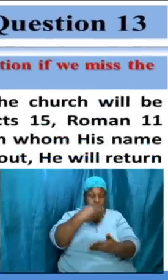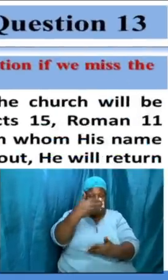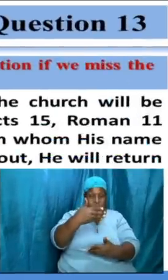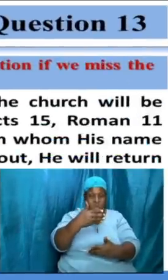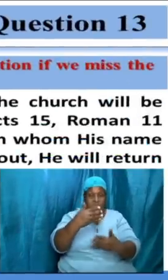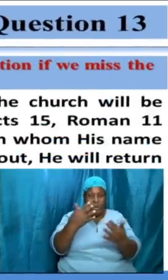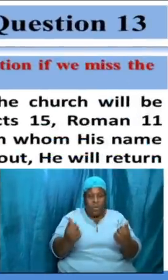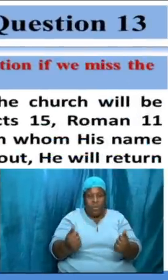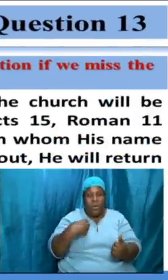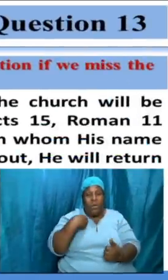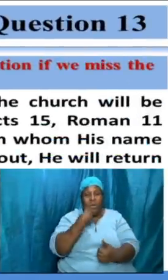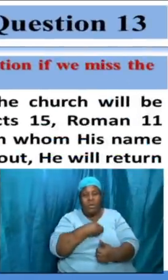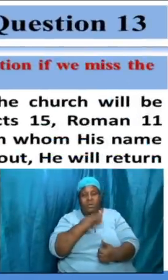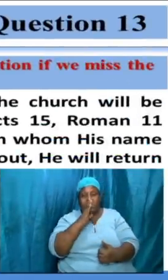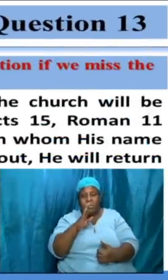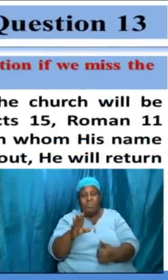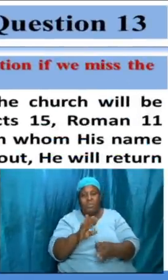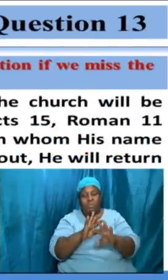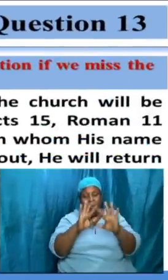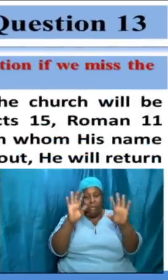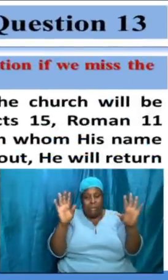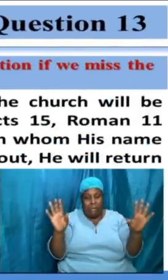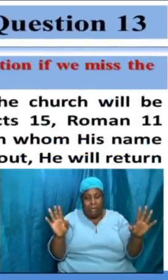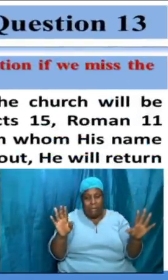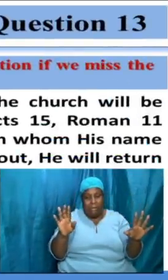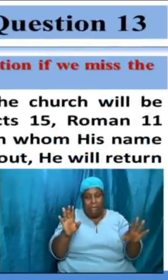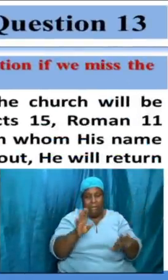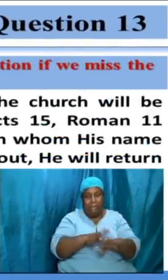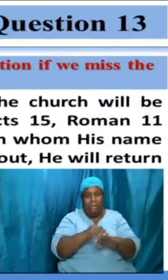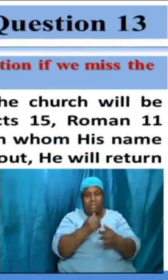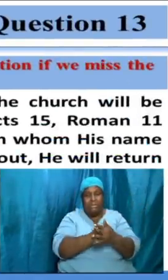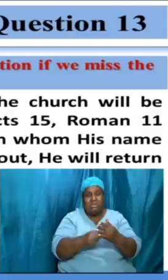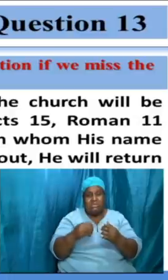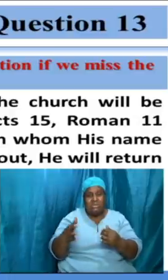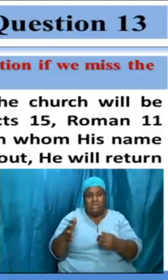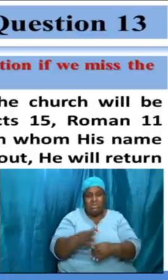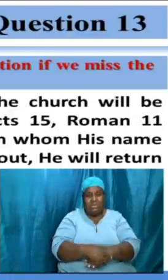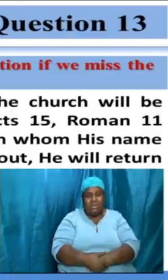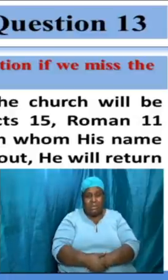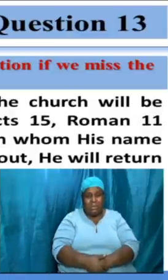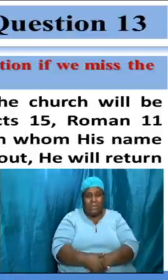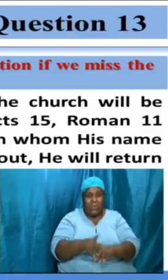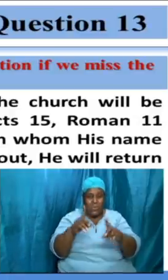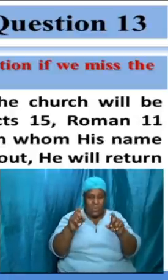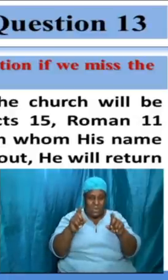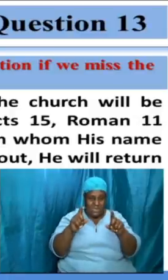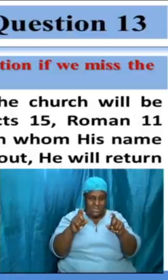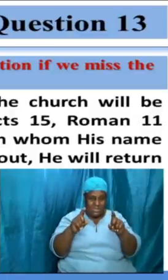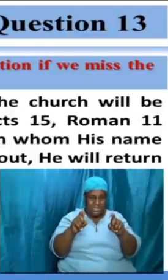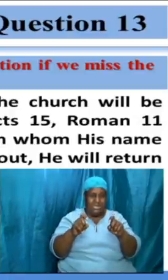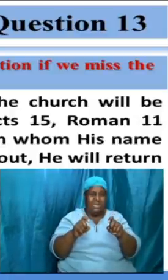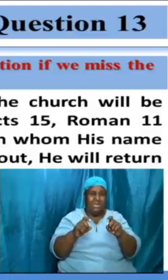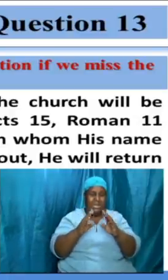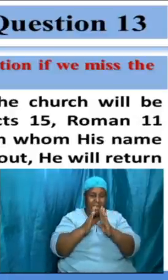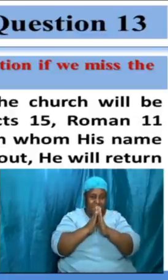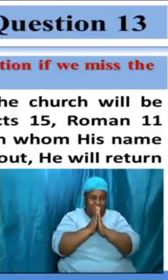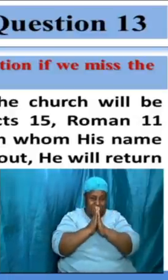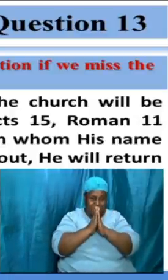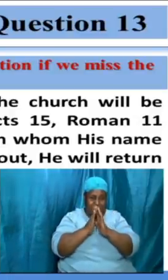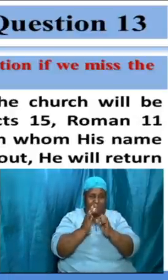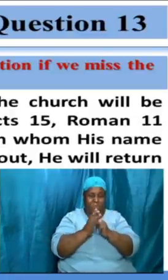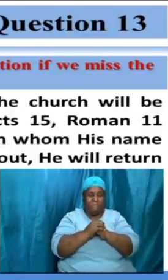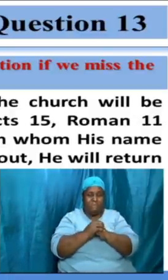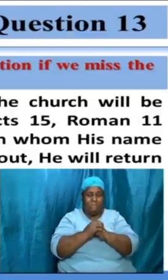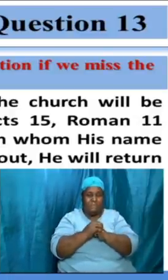clear on something a question is asked a question has been asked